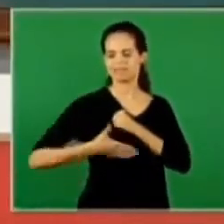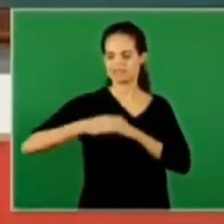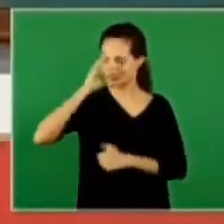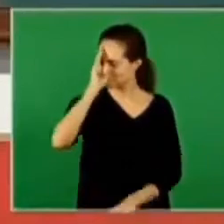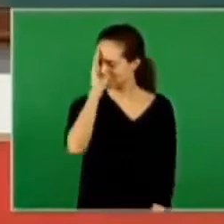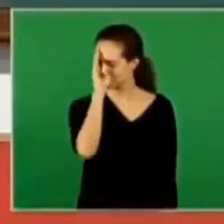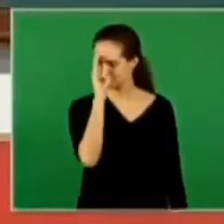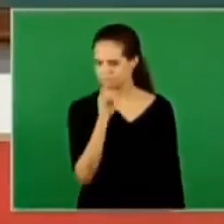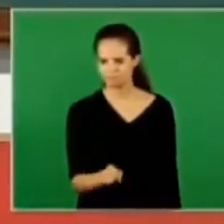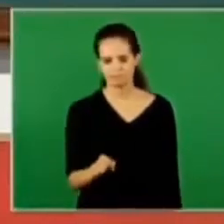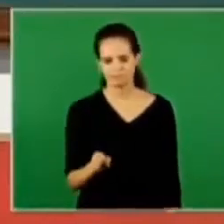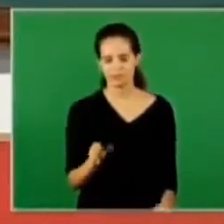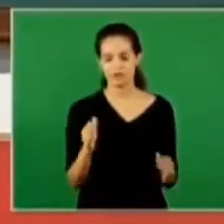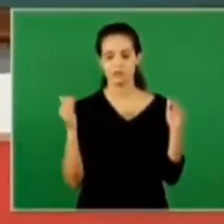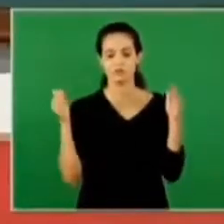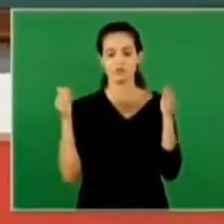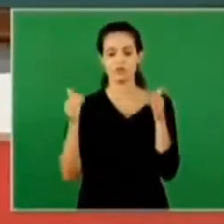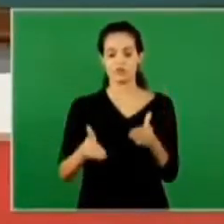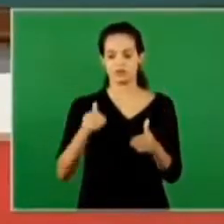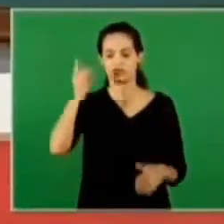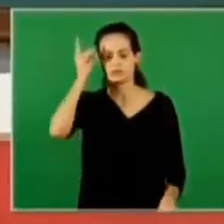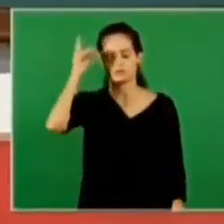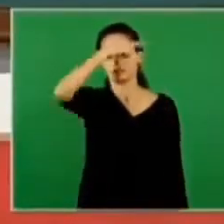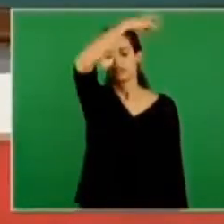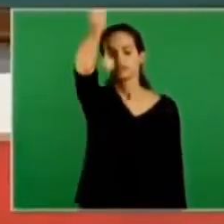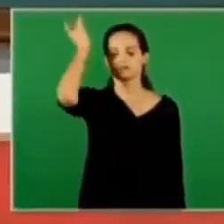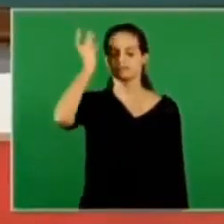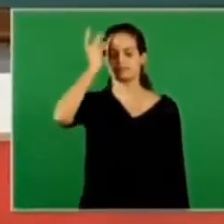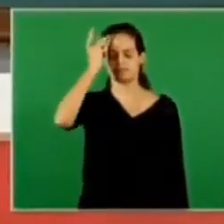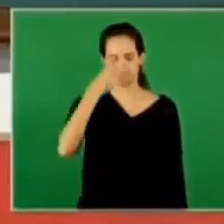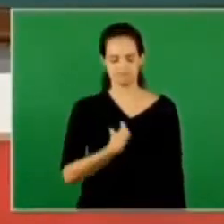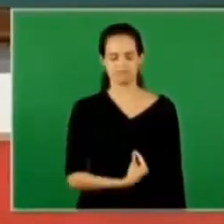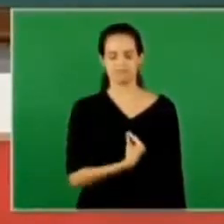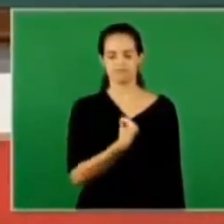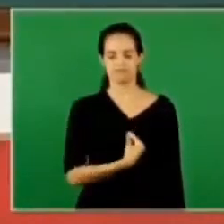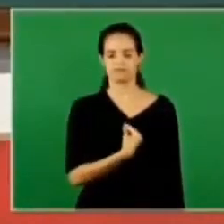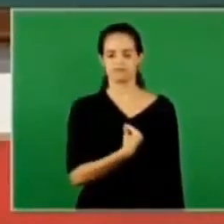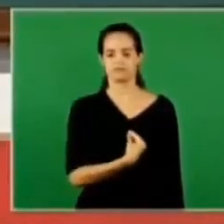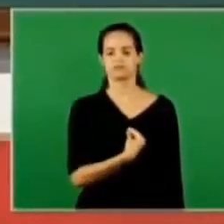is the fundamental element in the spiritual life